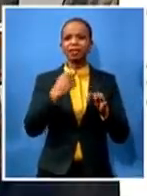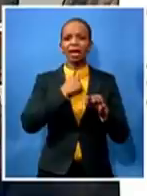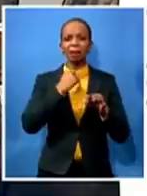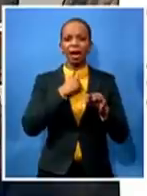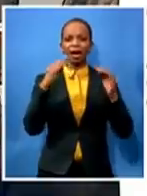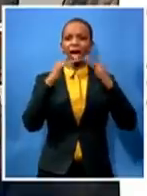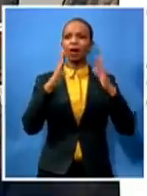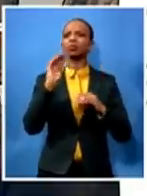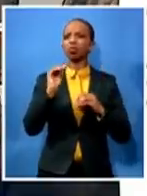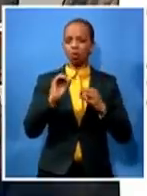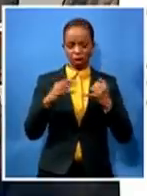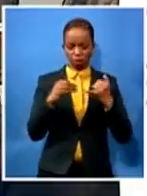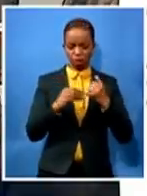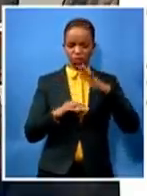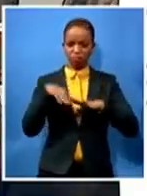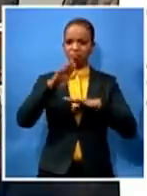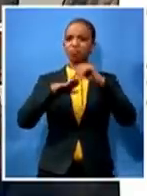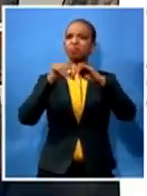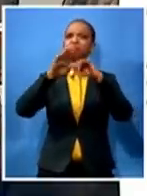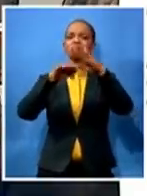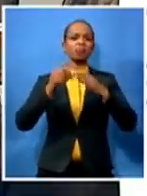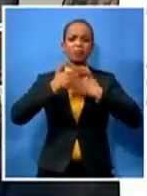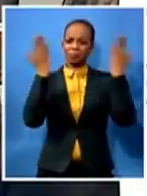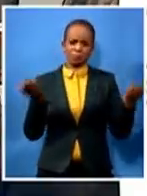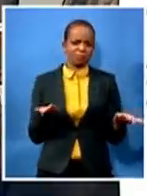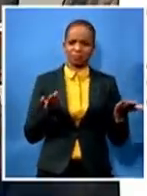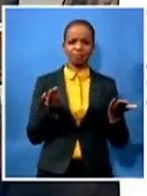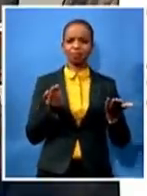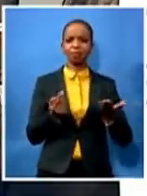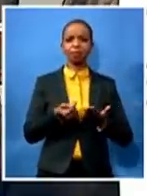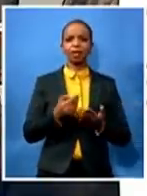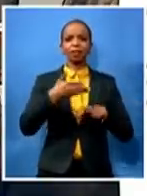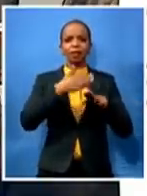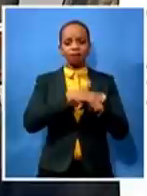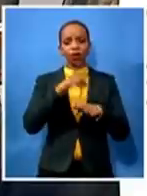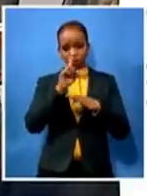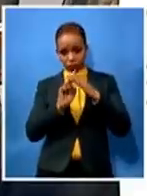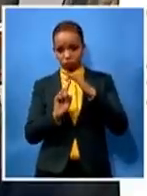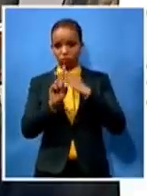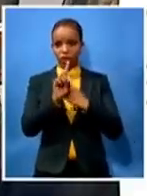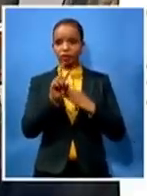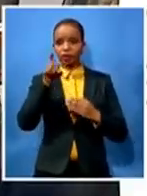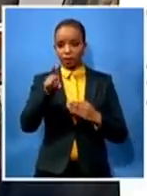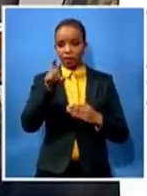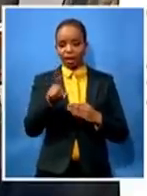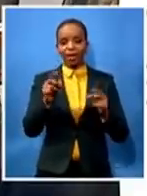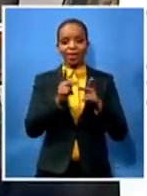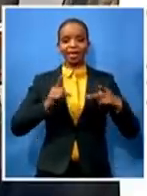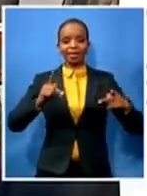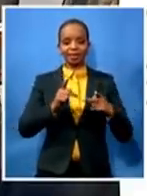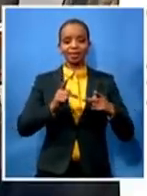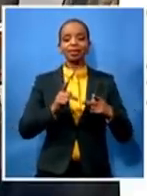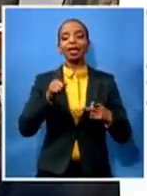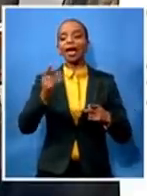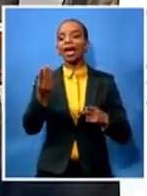describing my house inside before you get to the kitchen you pass a private lounge which has got a door on